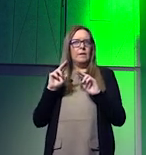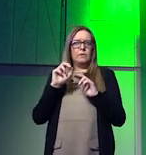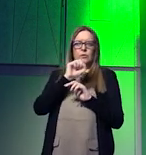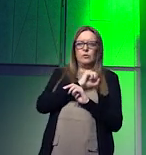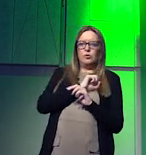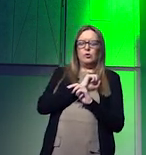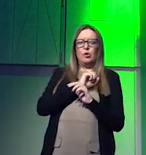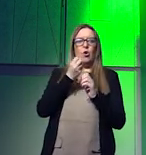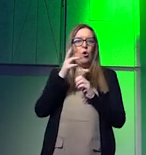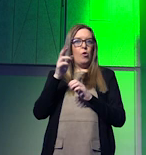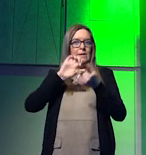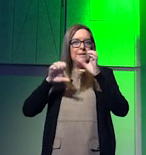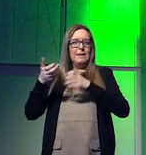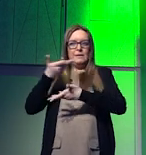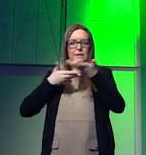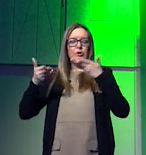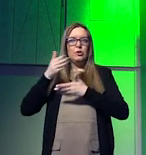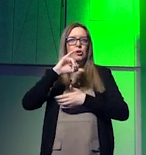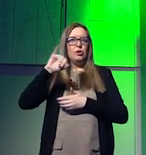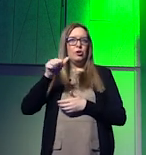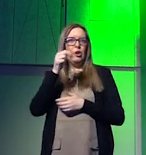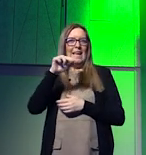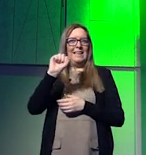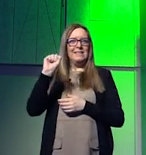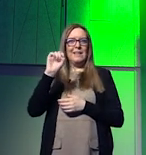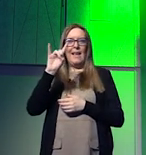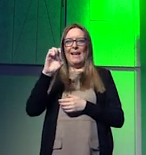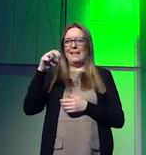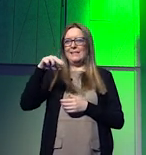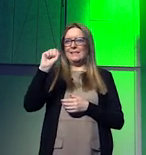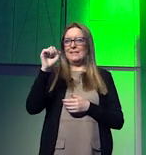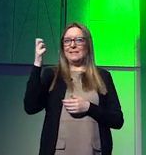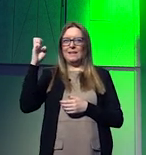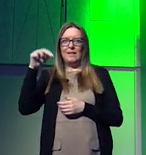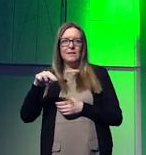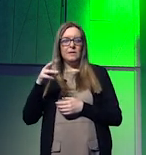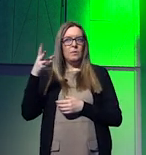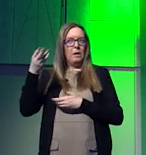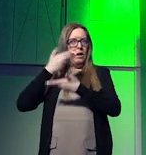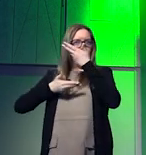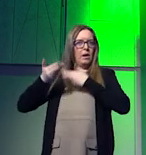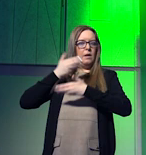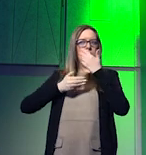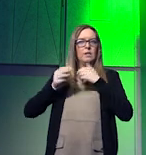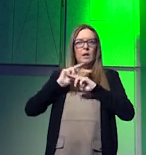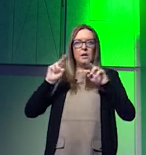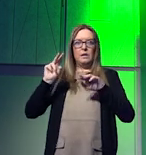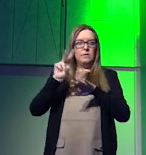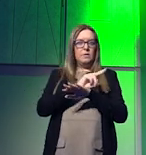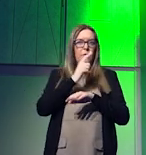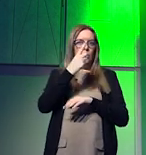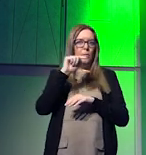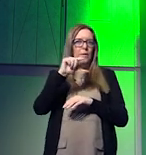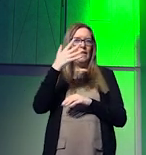science discussions such as james henson tell us that not only are we racing past the 1.5 degree